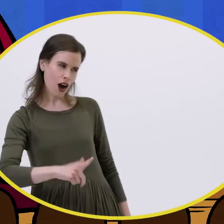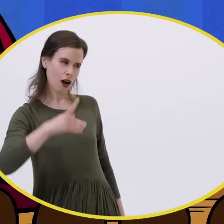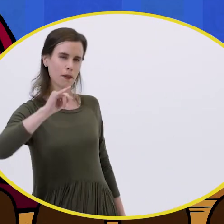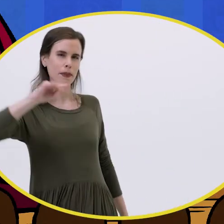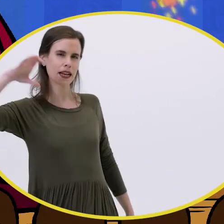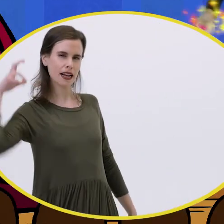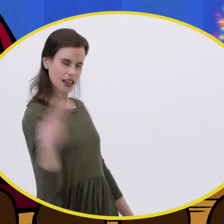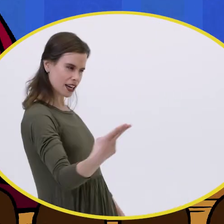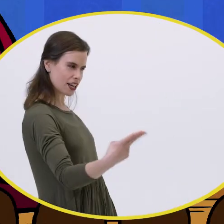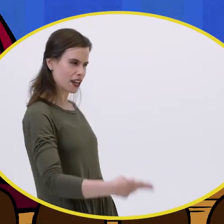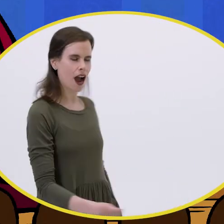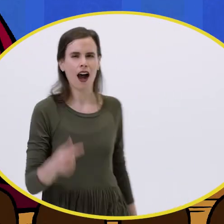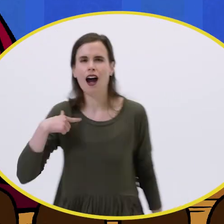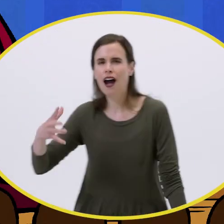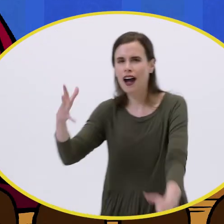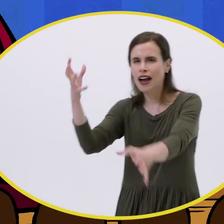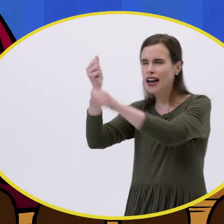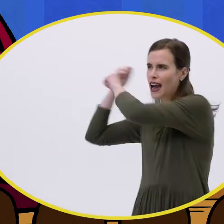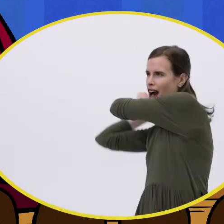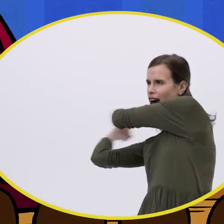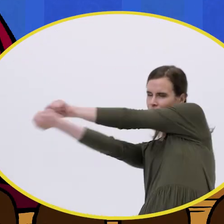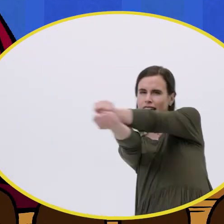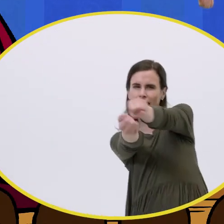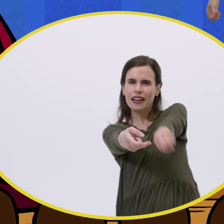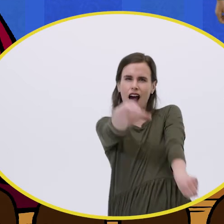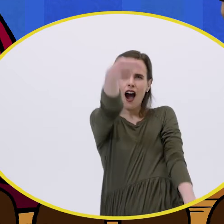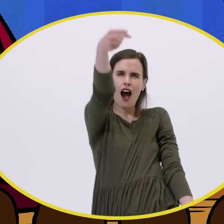Here's a low pitch. And I hit it.